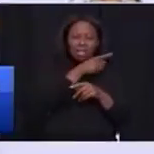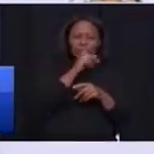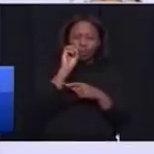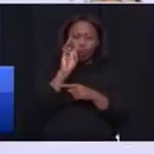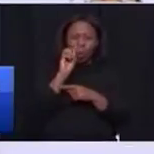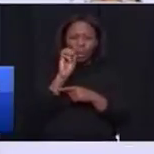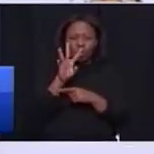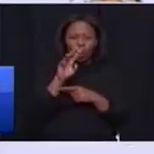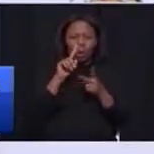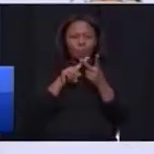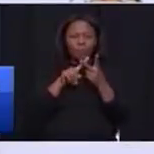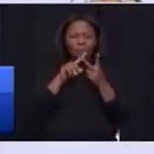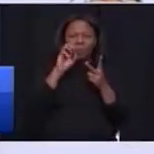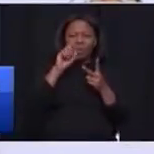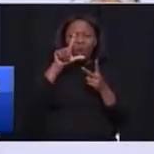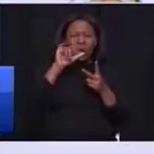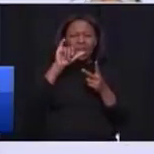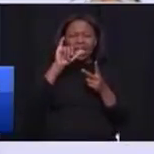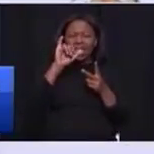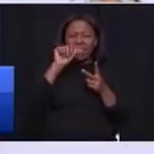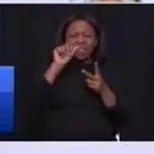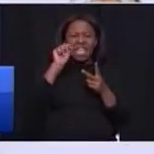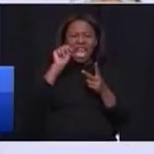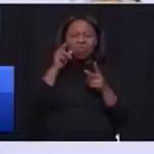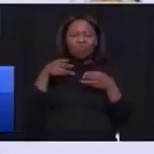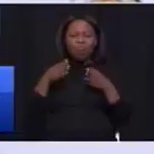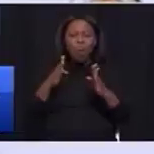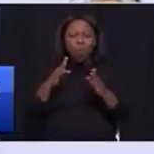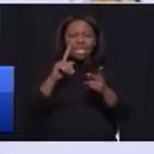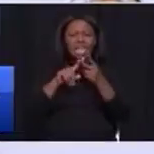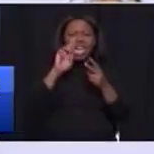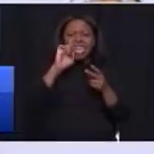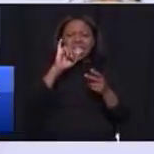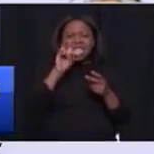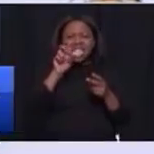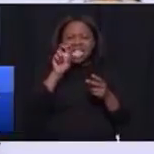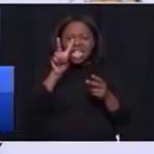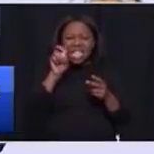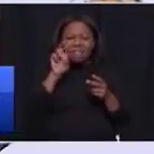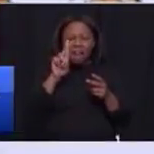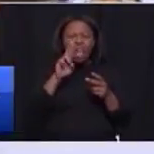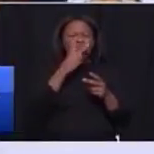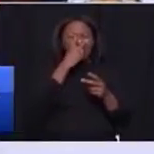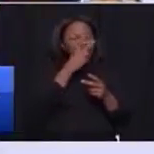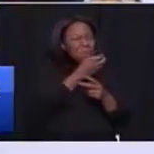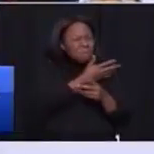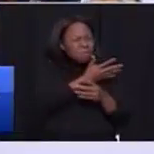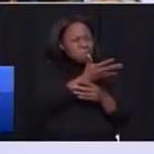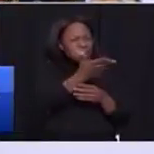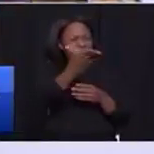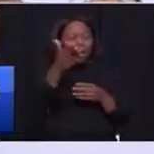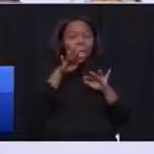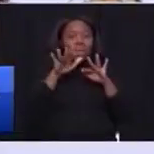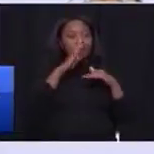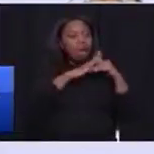to Olive and Hought. Go to Riverley. You will see it everywhere that people are